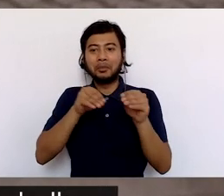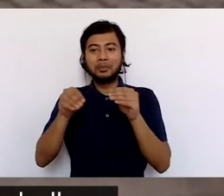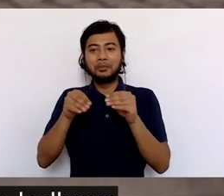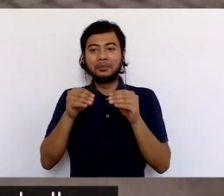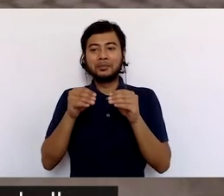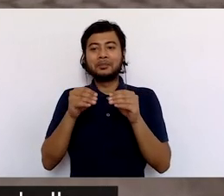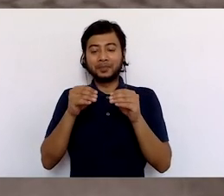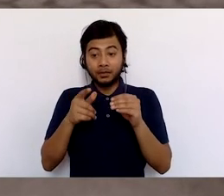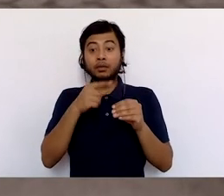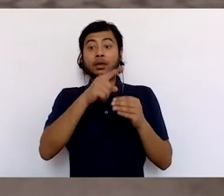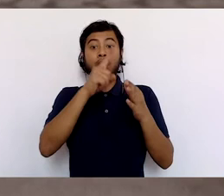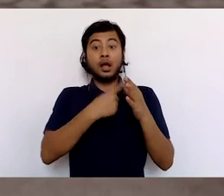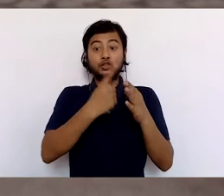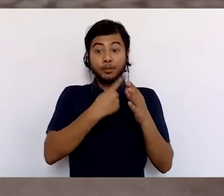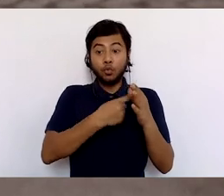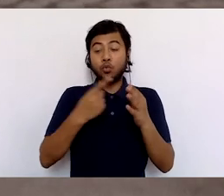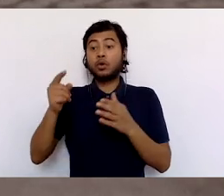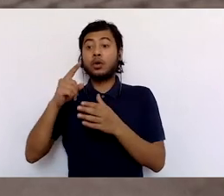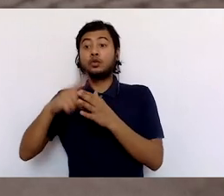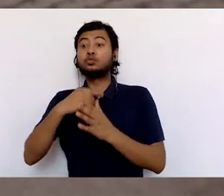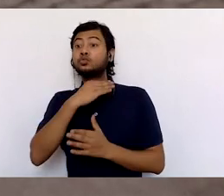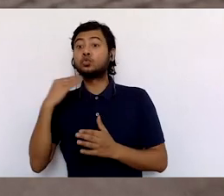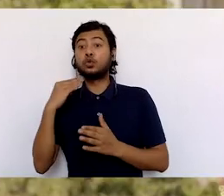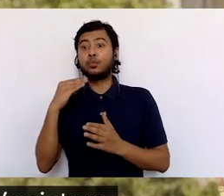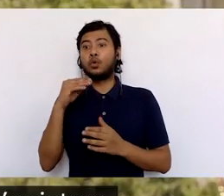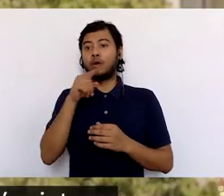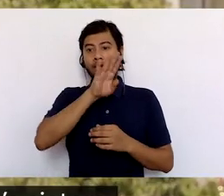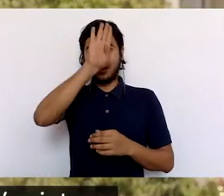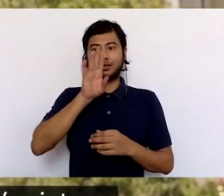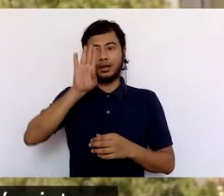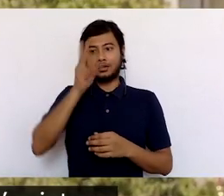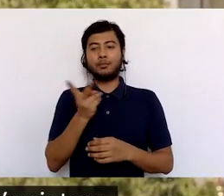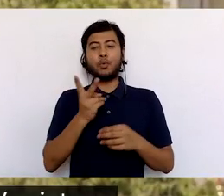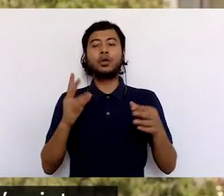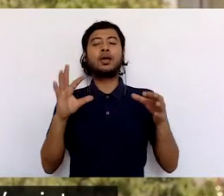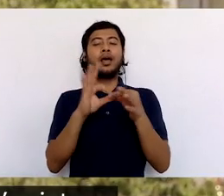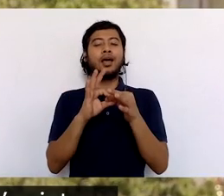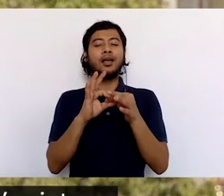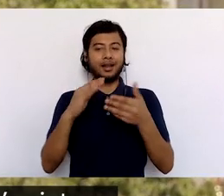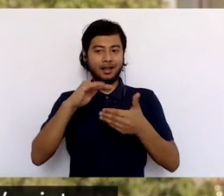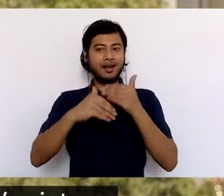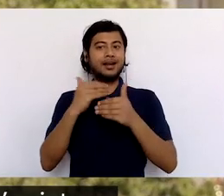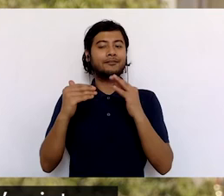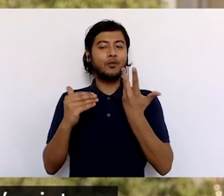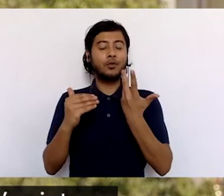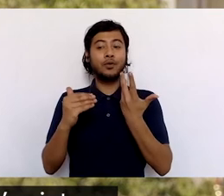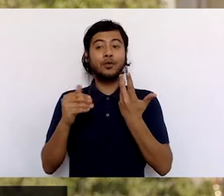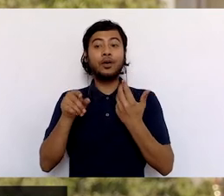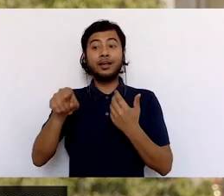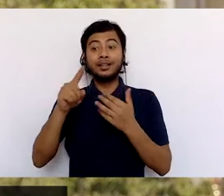certainly because Jodhpur and Jaipur were related by marriage. Savai Ram Singh was married to one of Jaswan Singh's sisters.